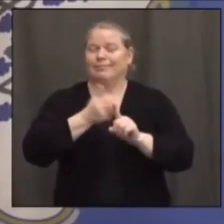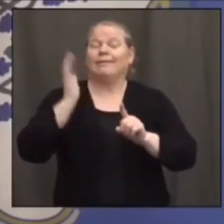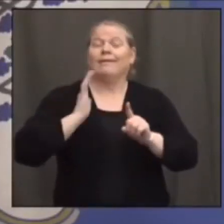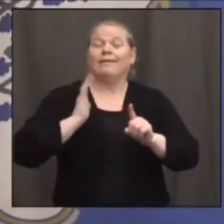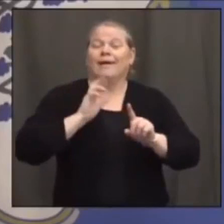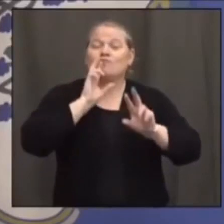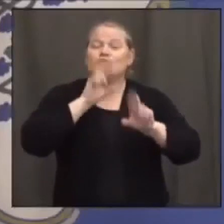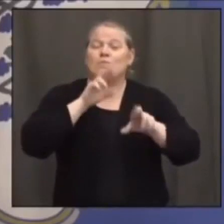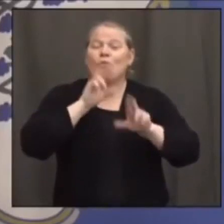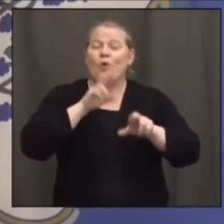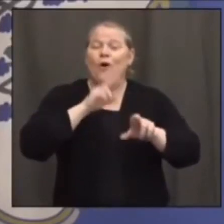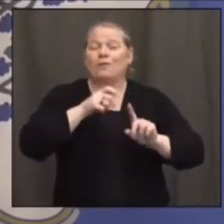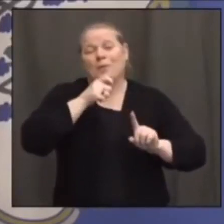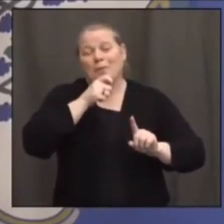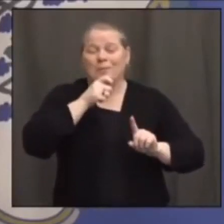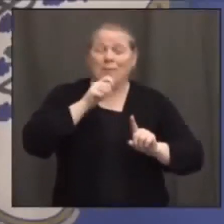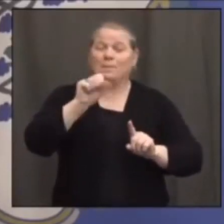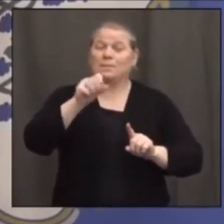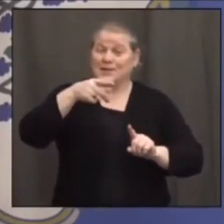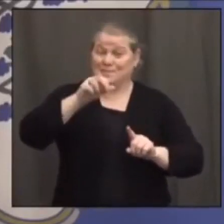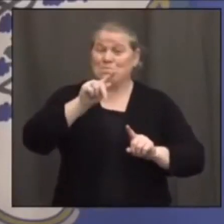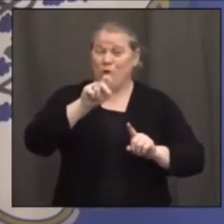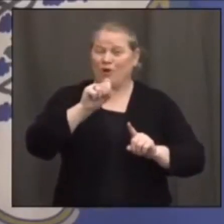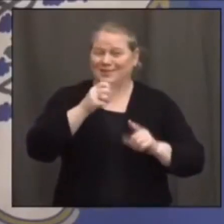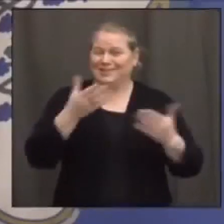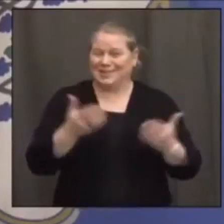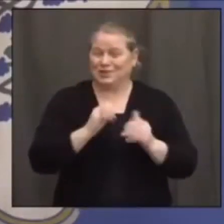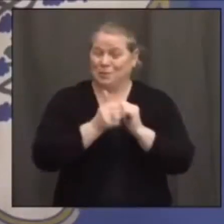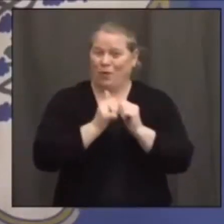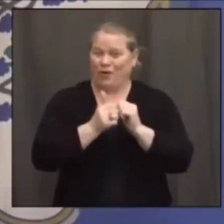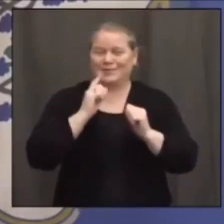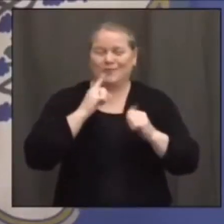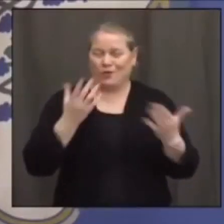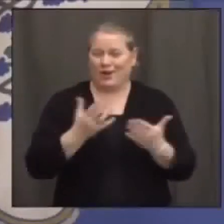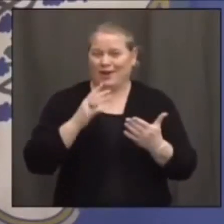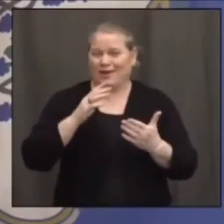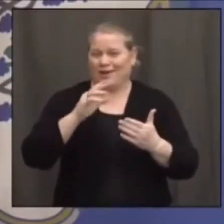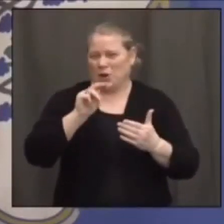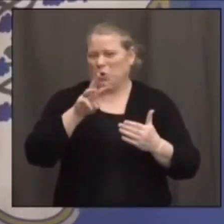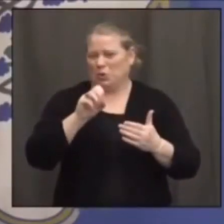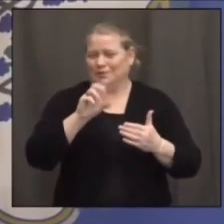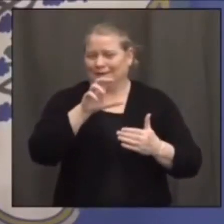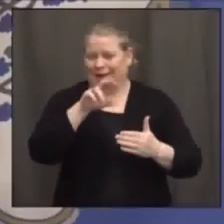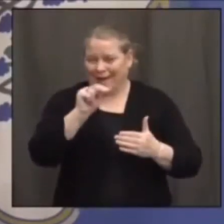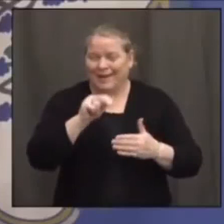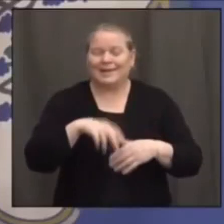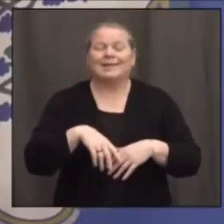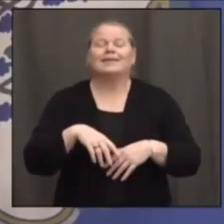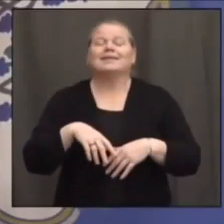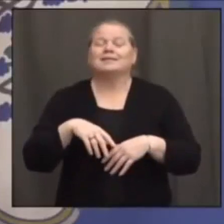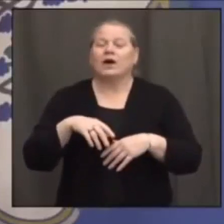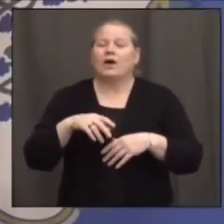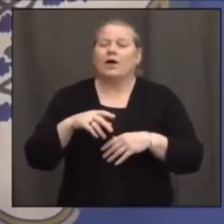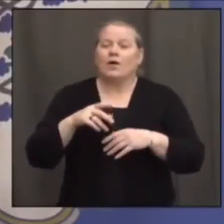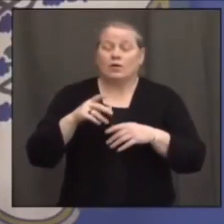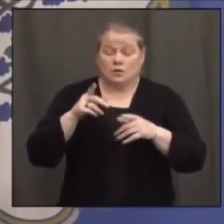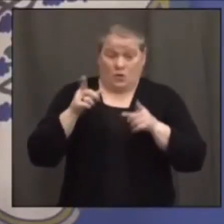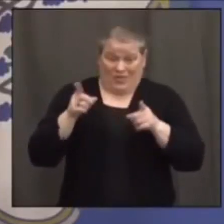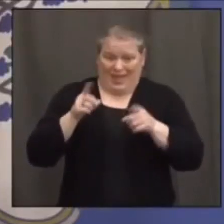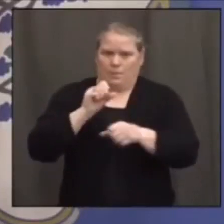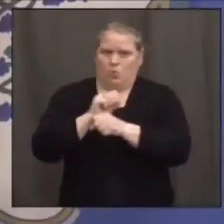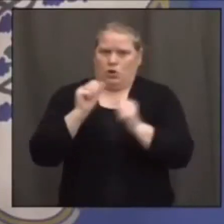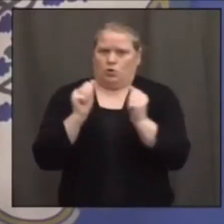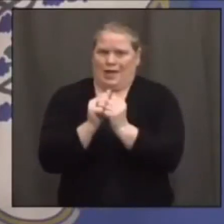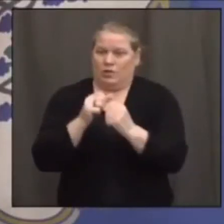Connecticut, and now also doing outreach on behalf and making sure the communities that didn't always feel confident and